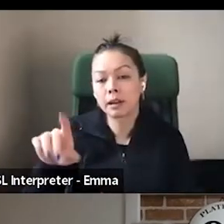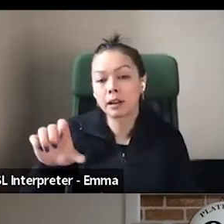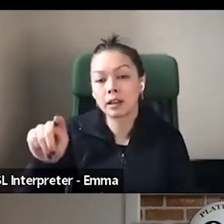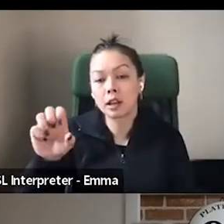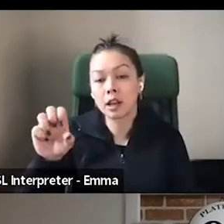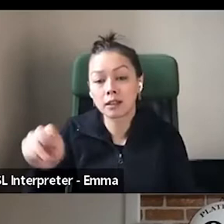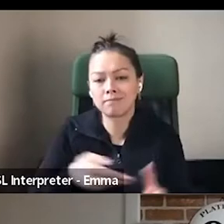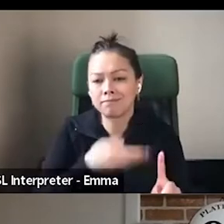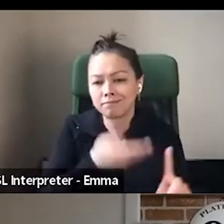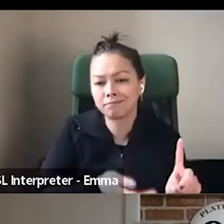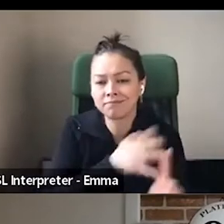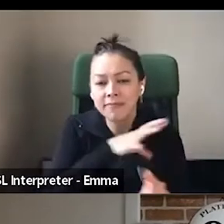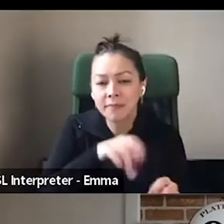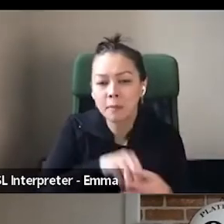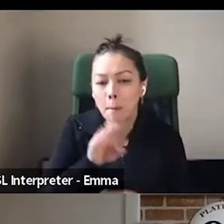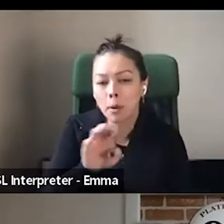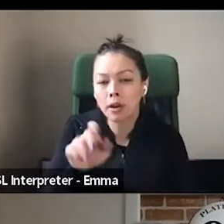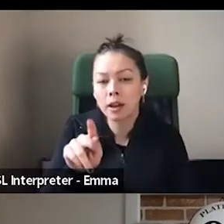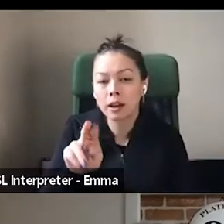discussion today, so over to you, Tim.